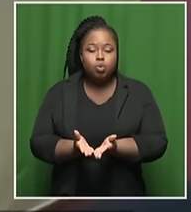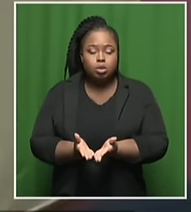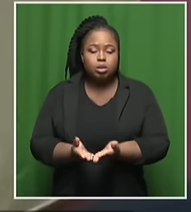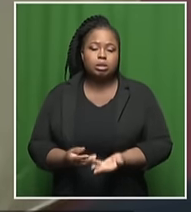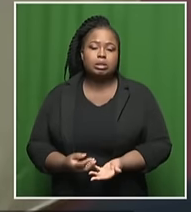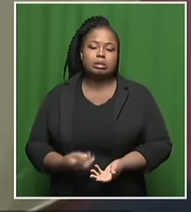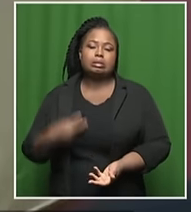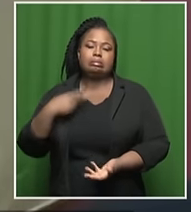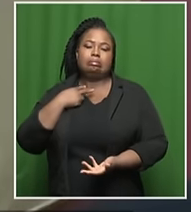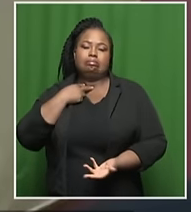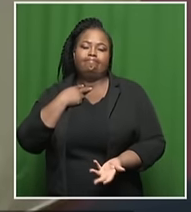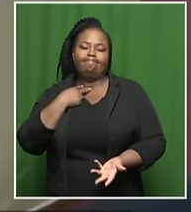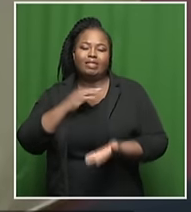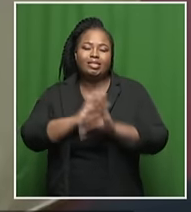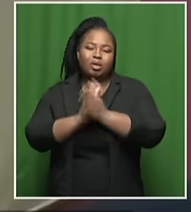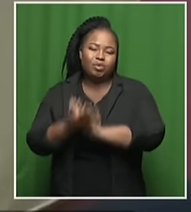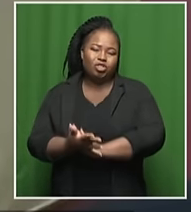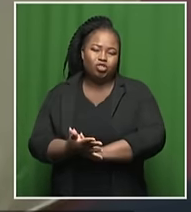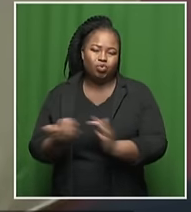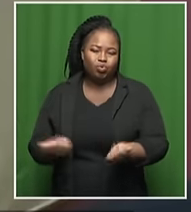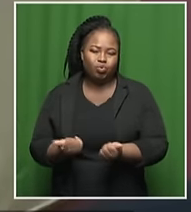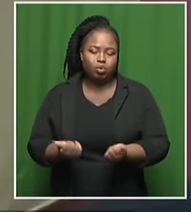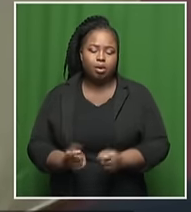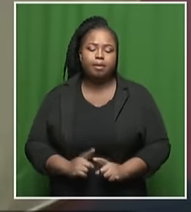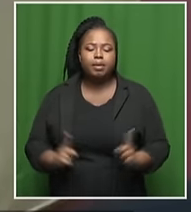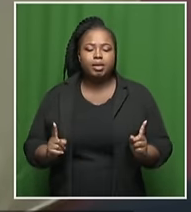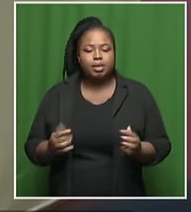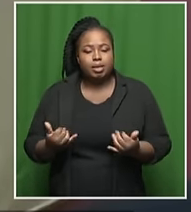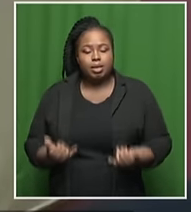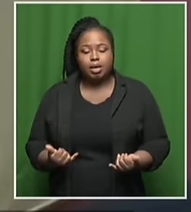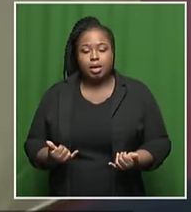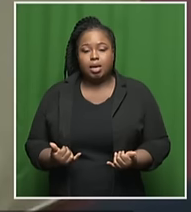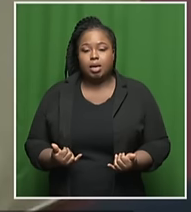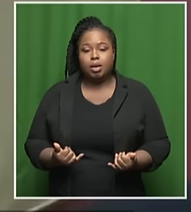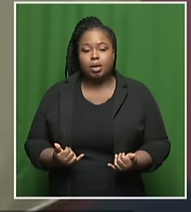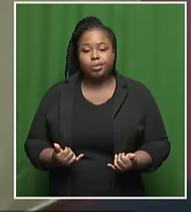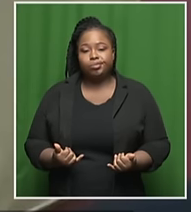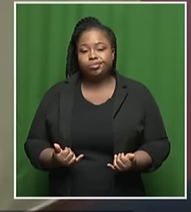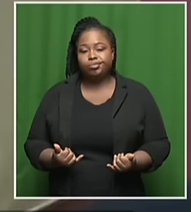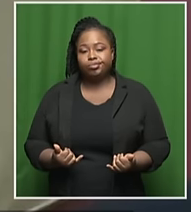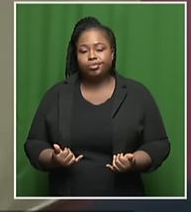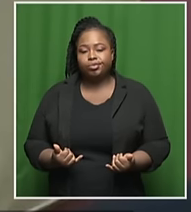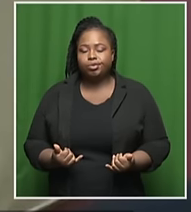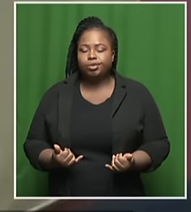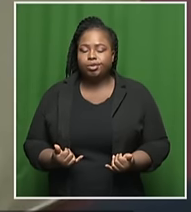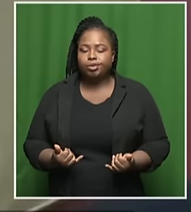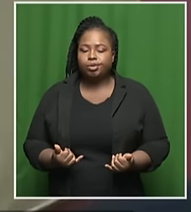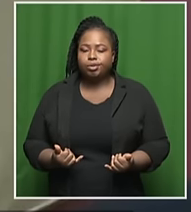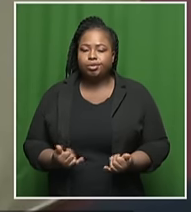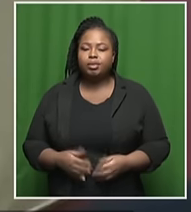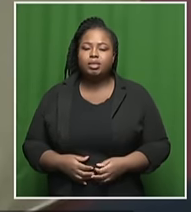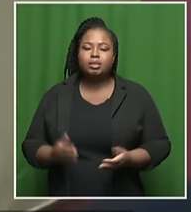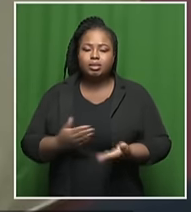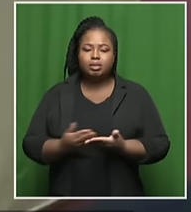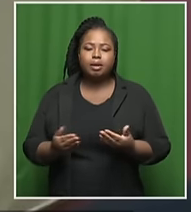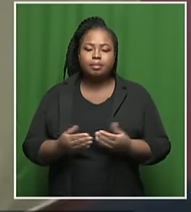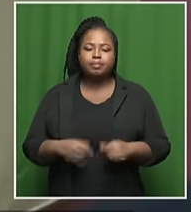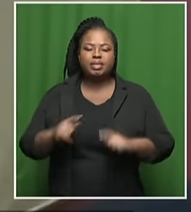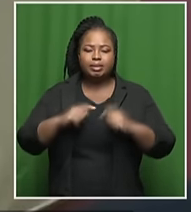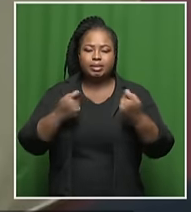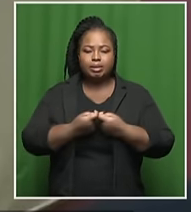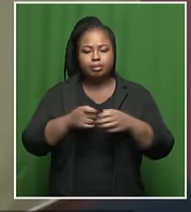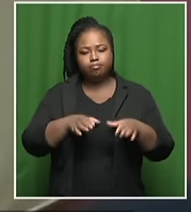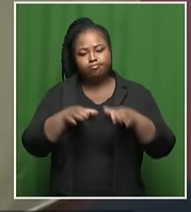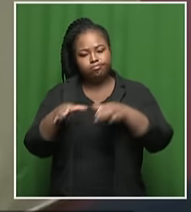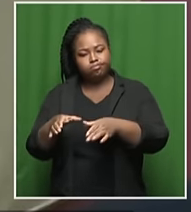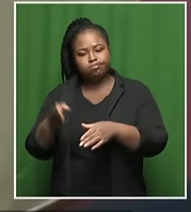So I think at this stage, because we are not in that phase yet, we have had crews go in and do some repair